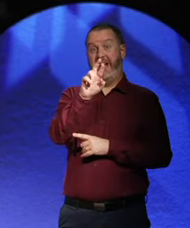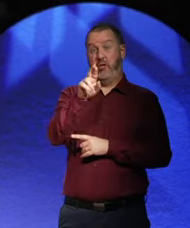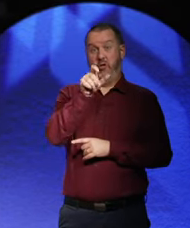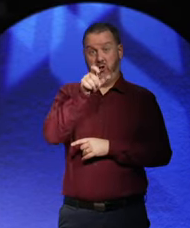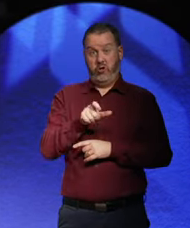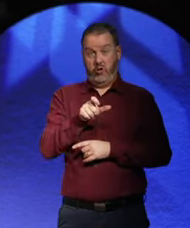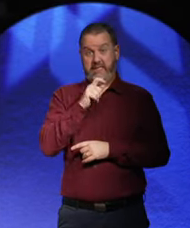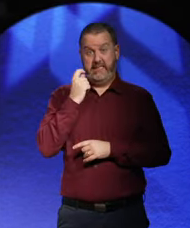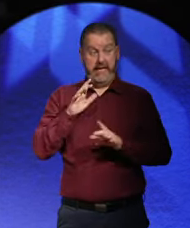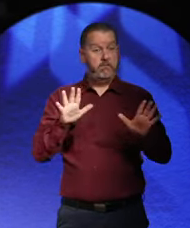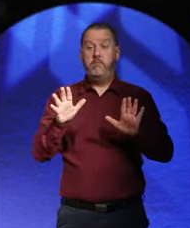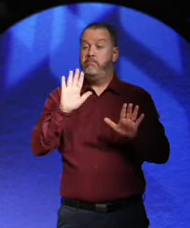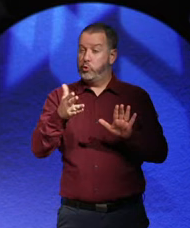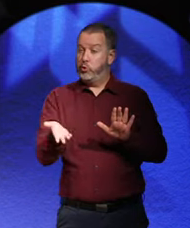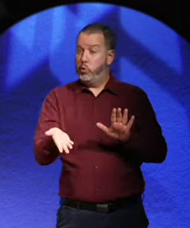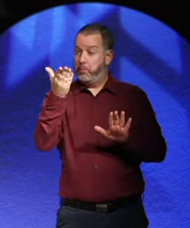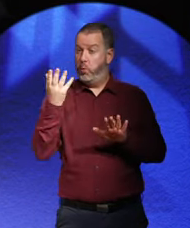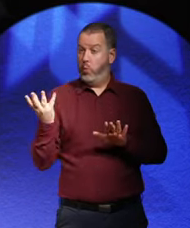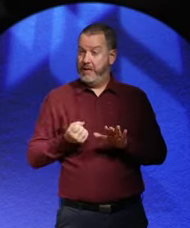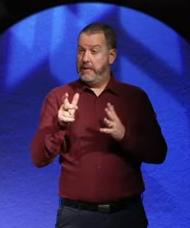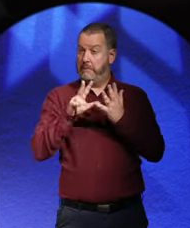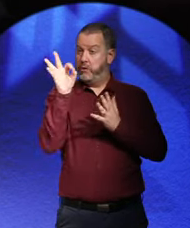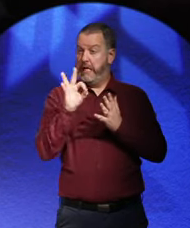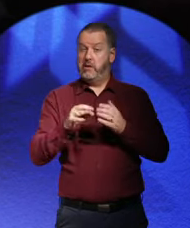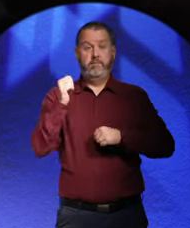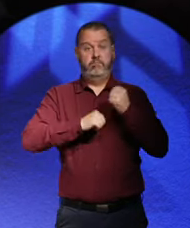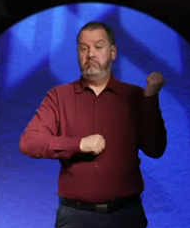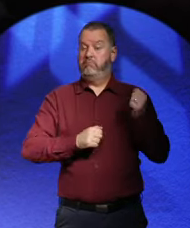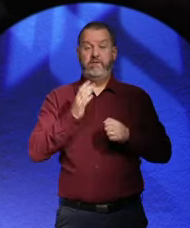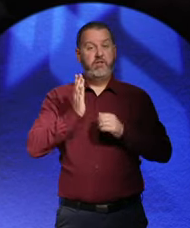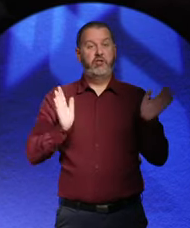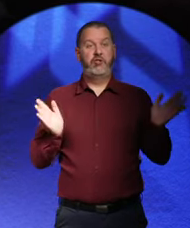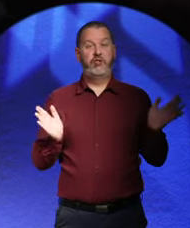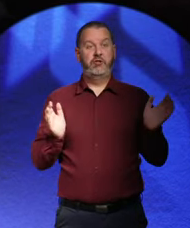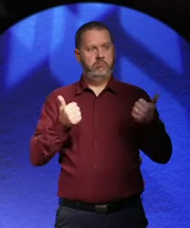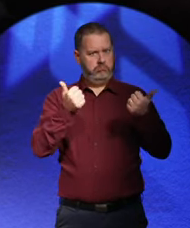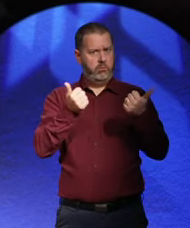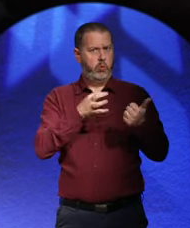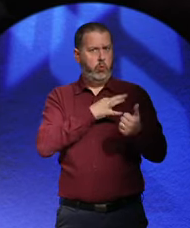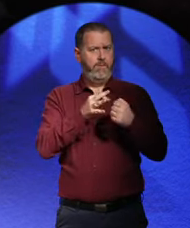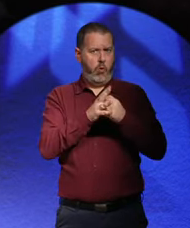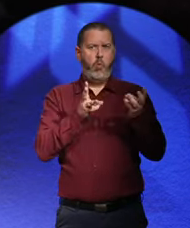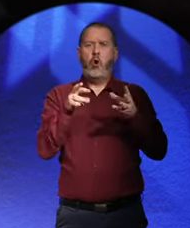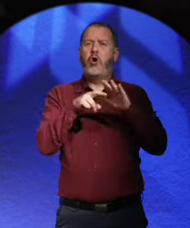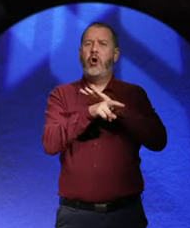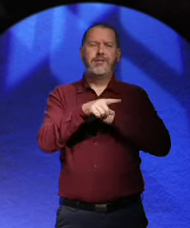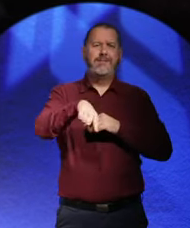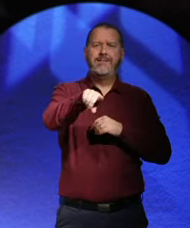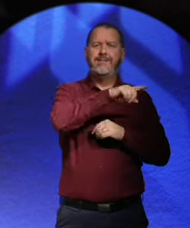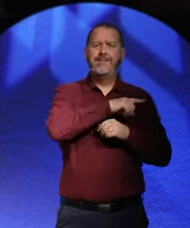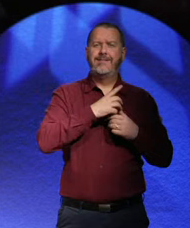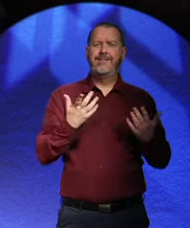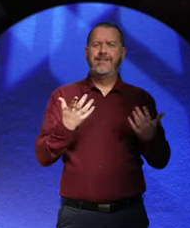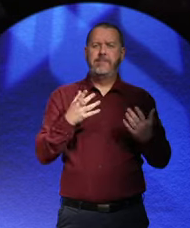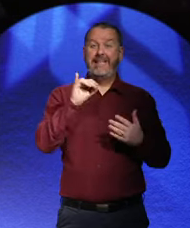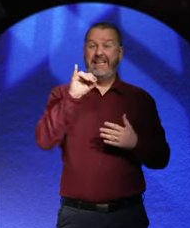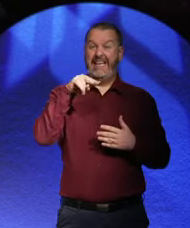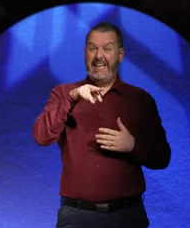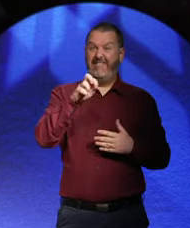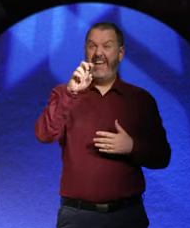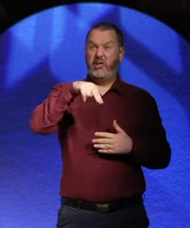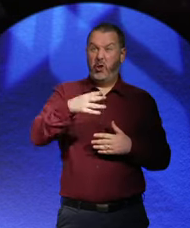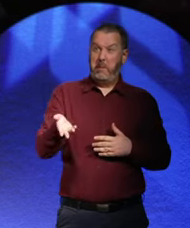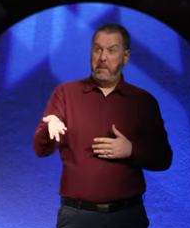to accept it. So that was a great move forward for workers, really, getting, you know, inflation-proof risers.